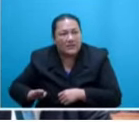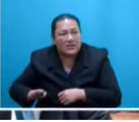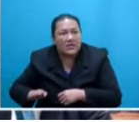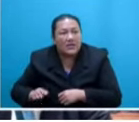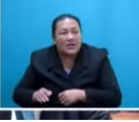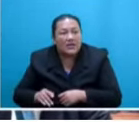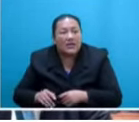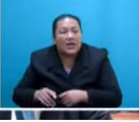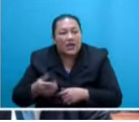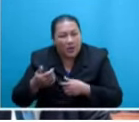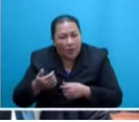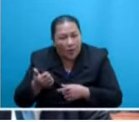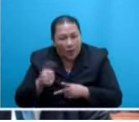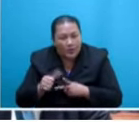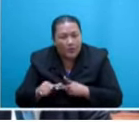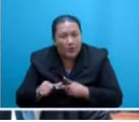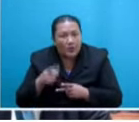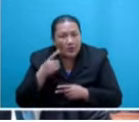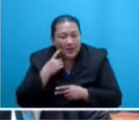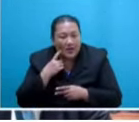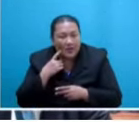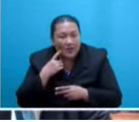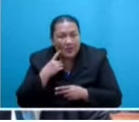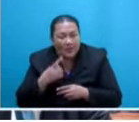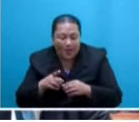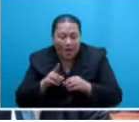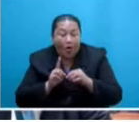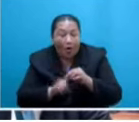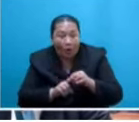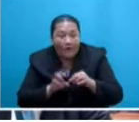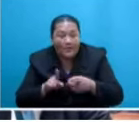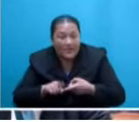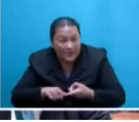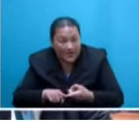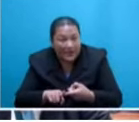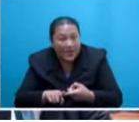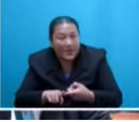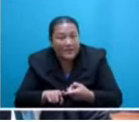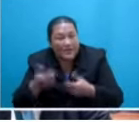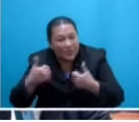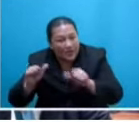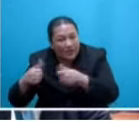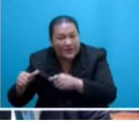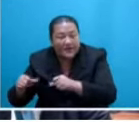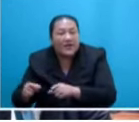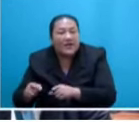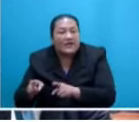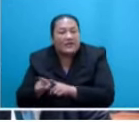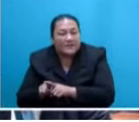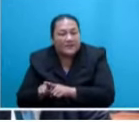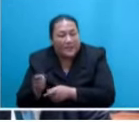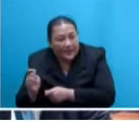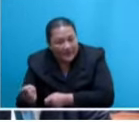to achieve the Sustainable Development Goals. Secondly, Mr. Speaker, fish as a staple diet in Fiji and the Pacific